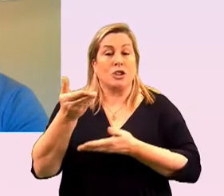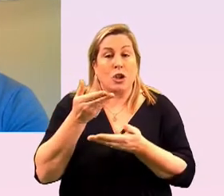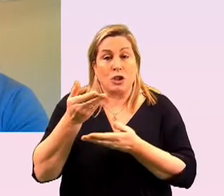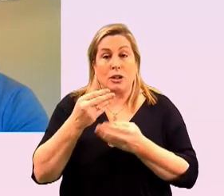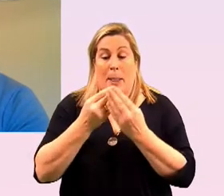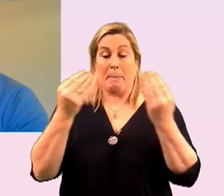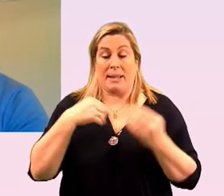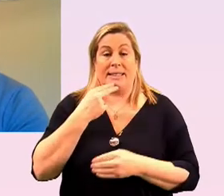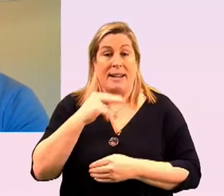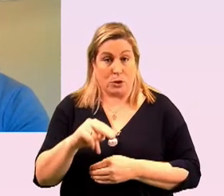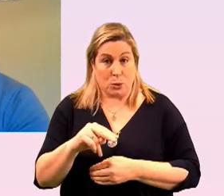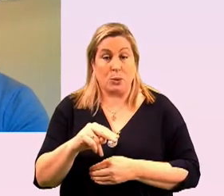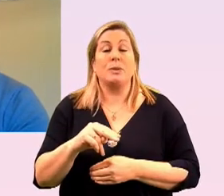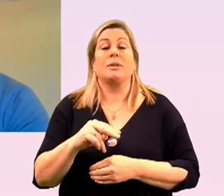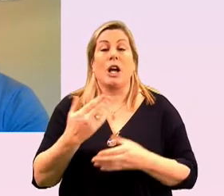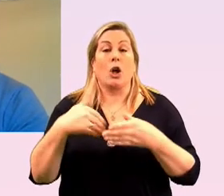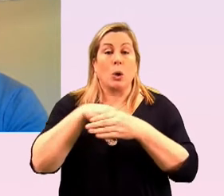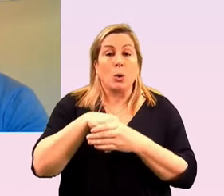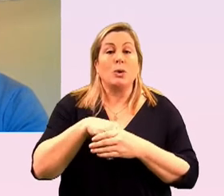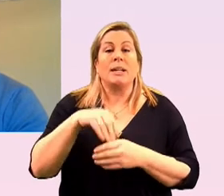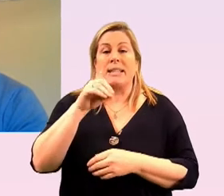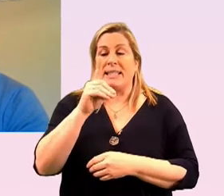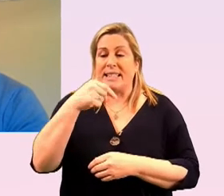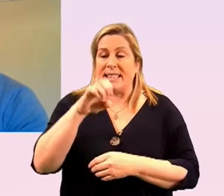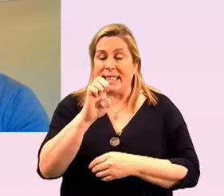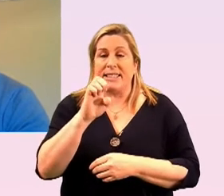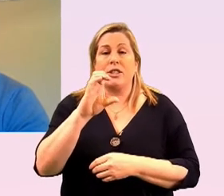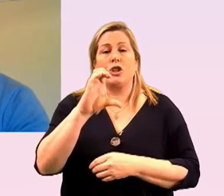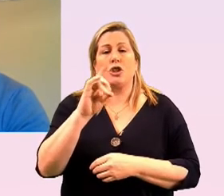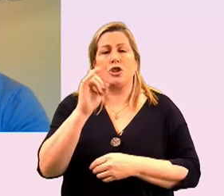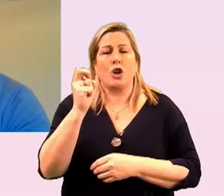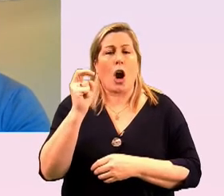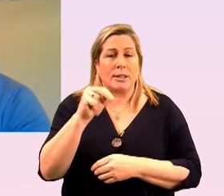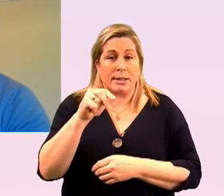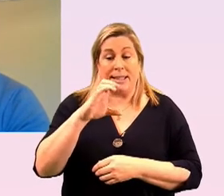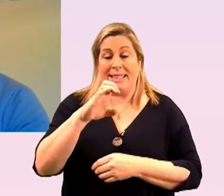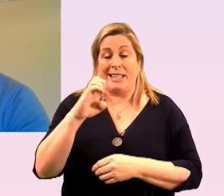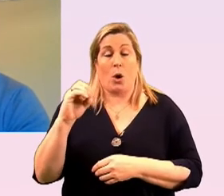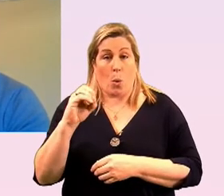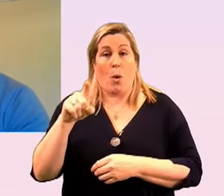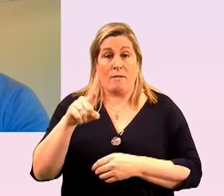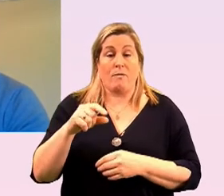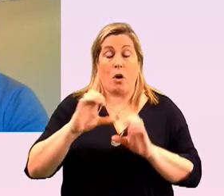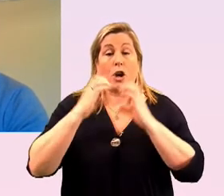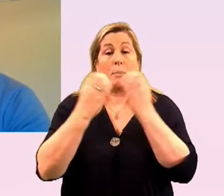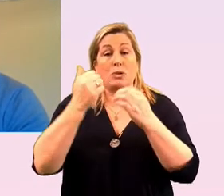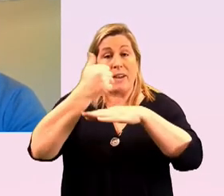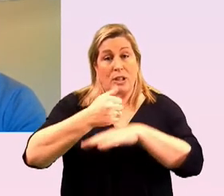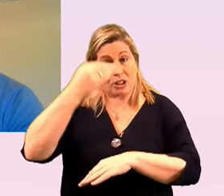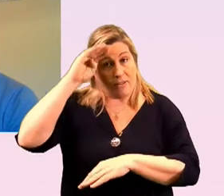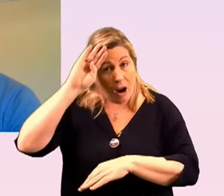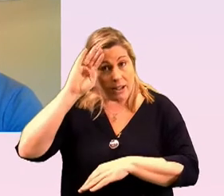this afternoon uh include denise charlton who is the ceo of community foundation for ireland